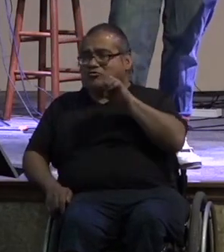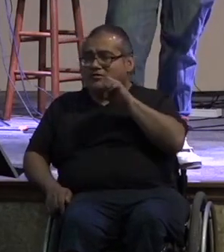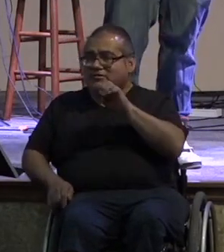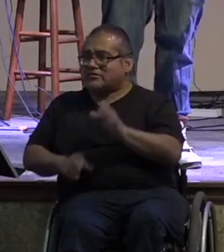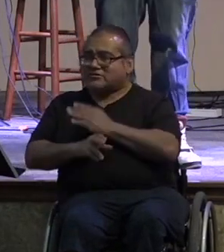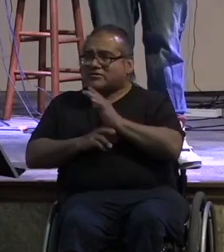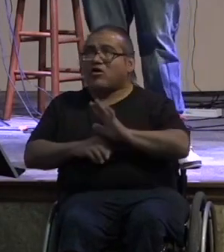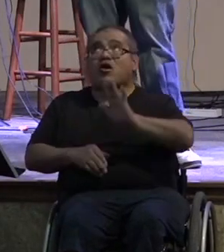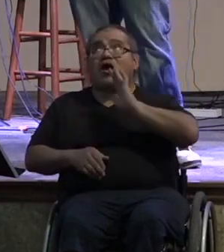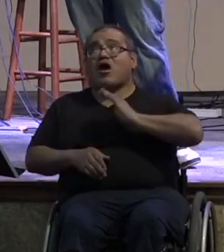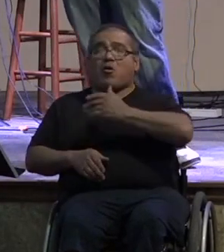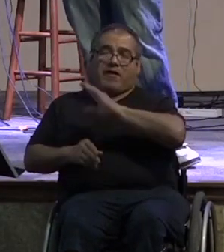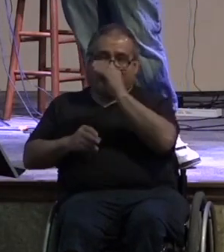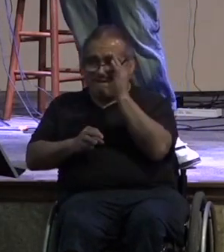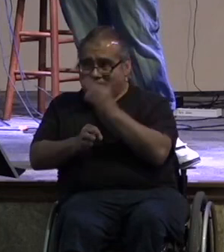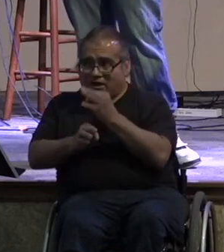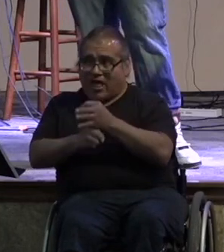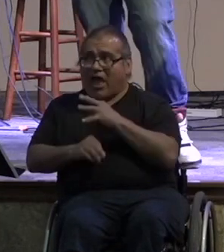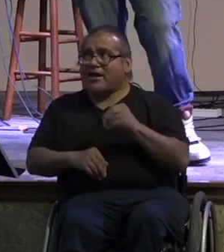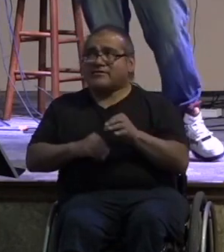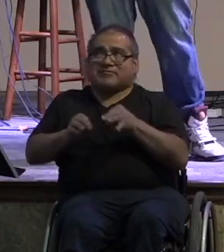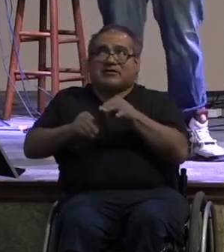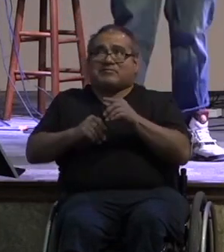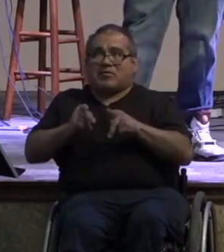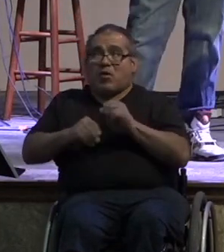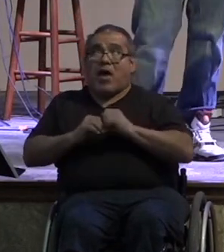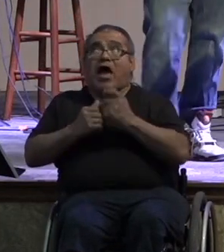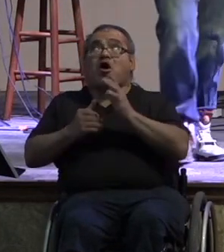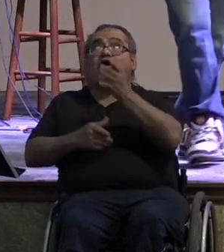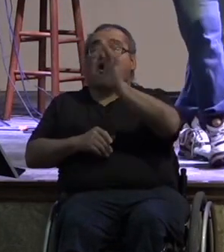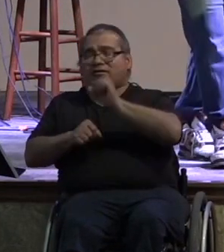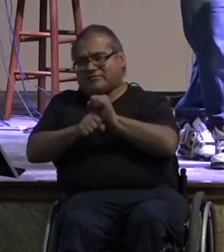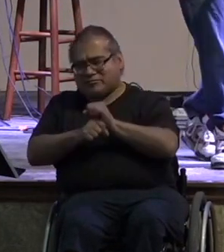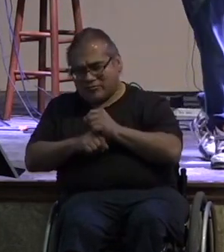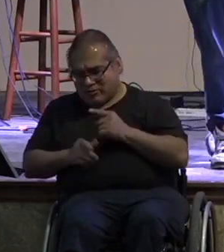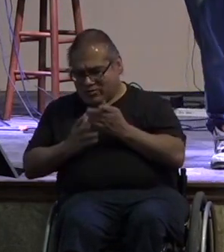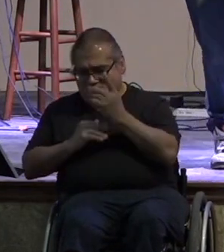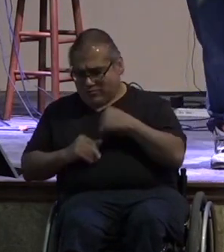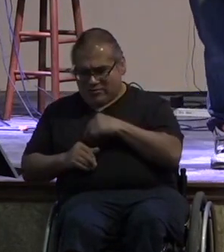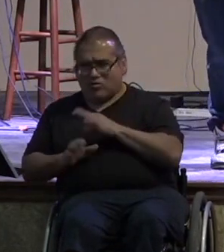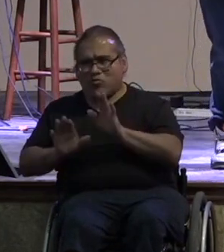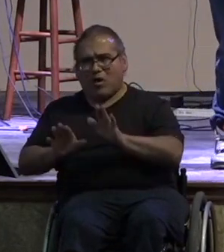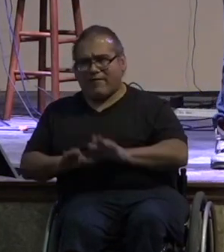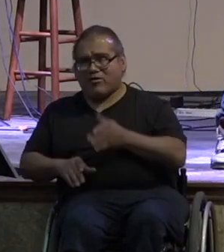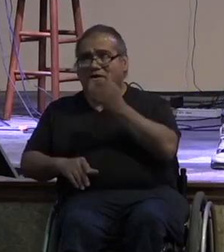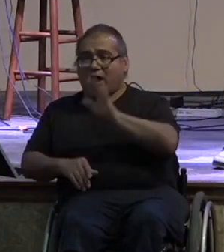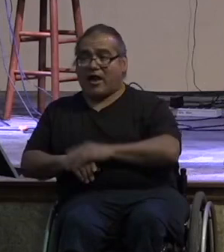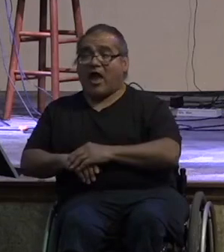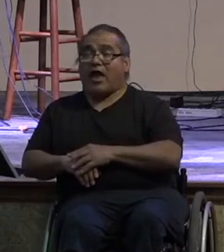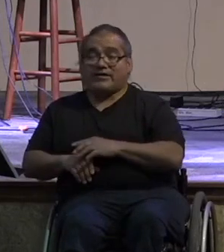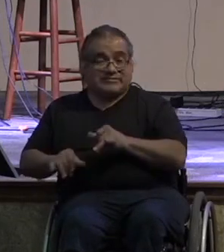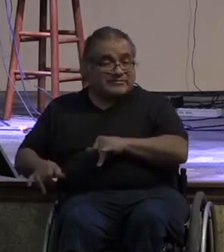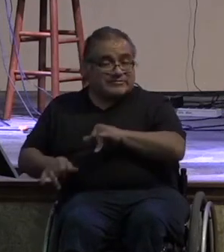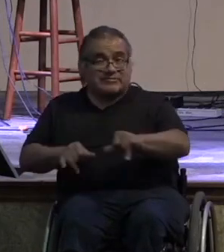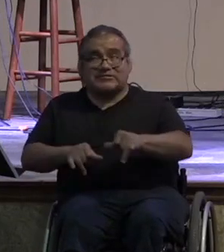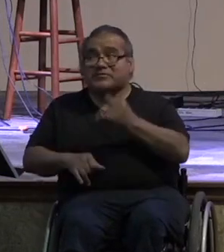our faith we get to glorify god and tell people about how awesome it is that god has made a path back right it's the same with our giving